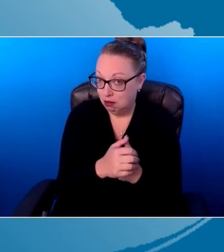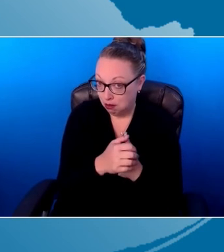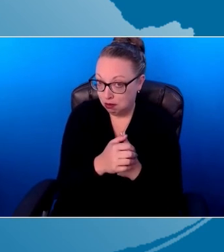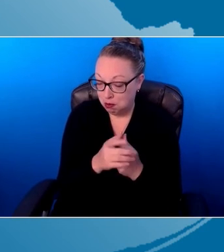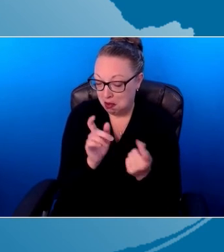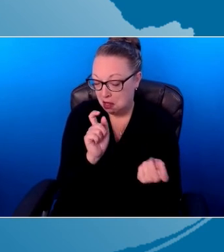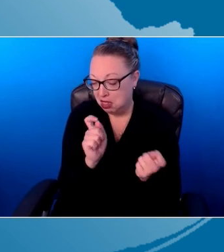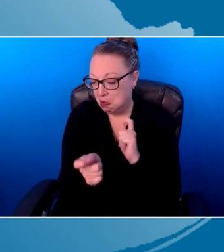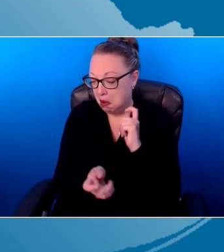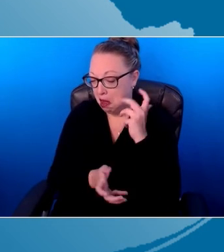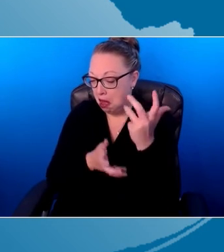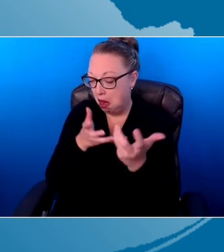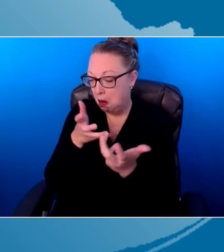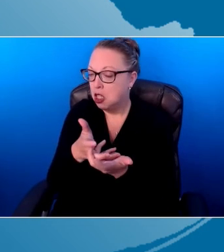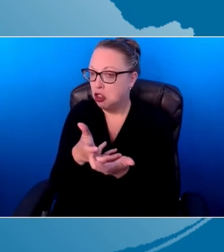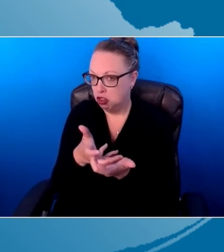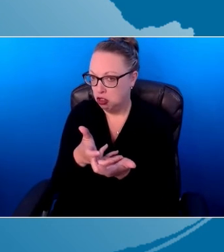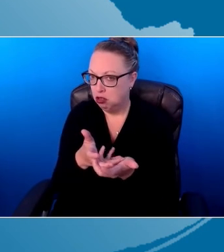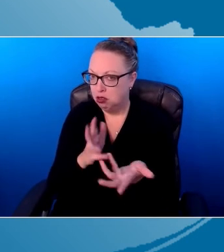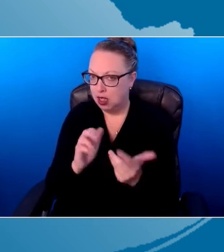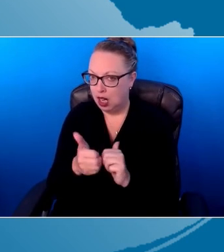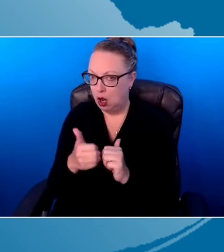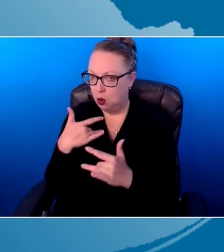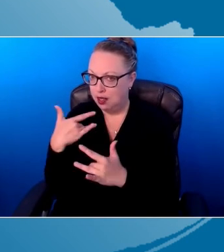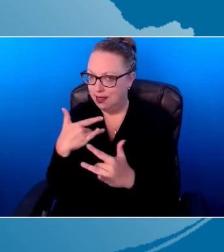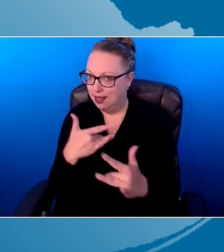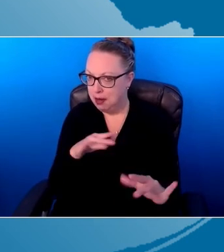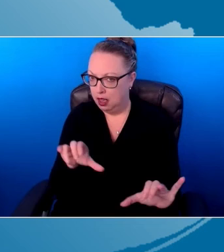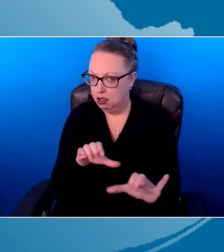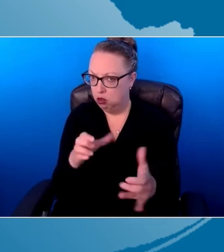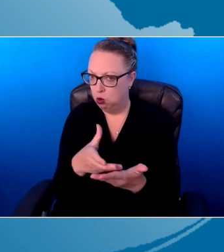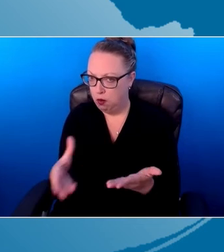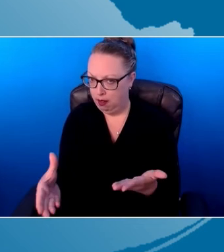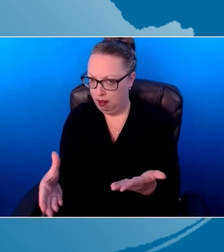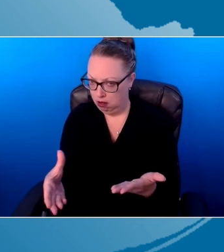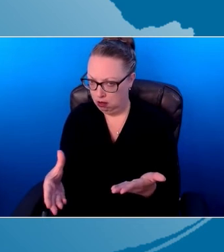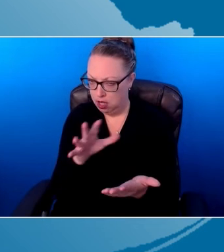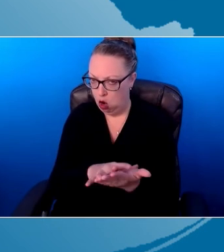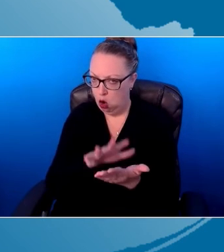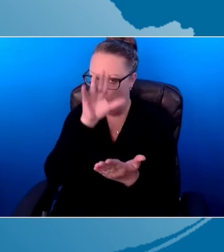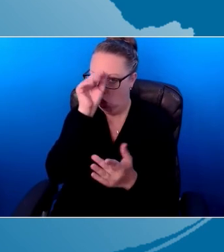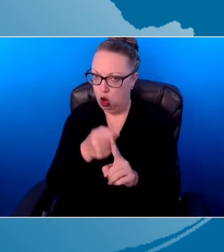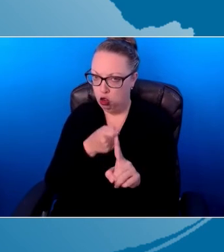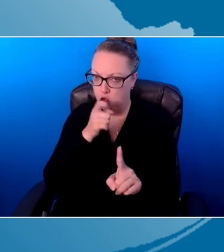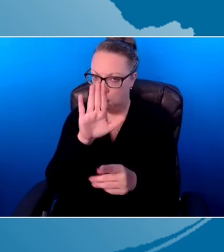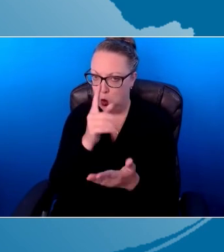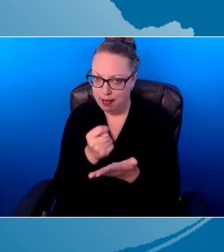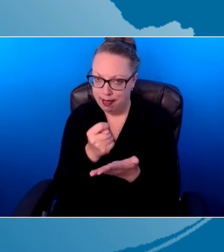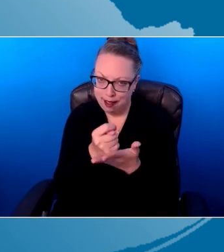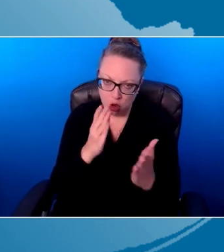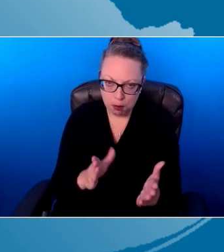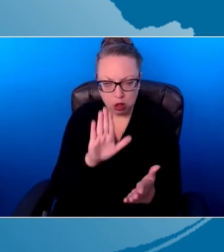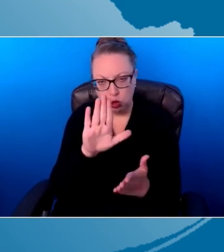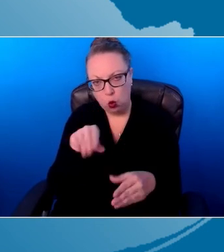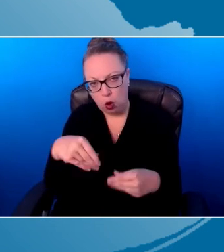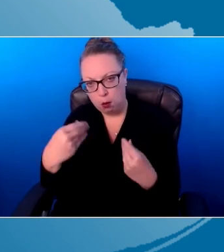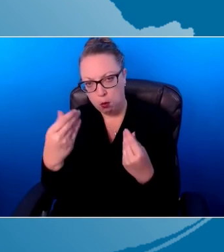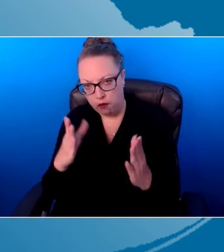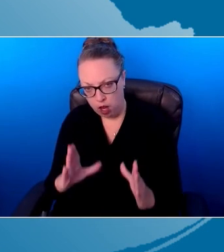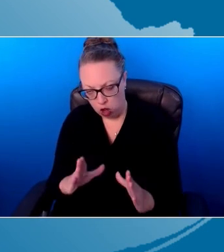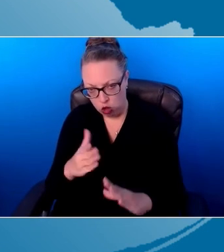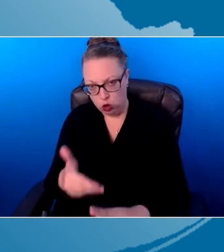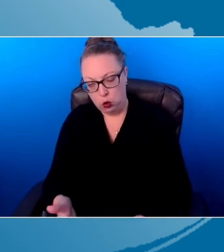adaptations, perhaps, to how you would typically do it that are learned from your therapist or your provider to